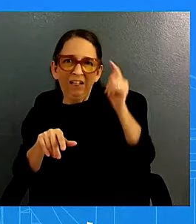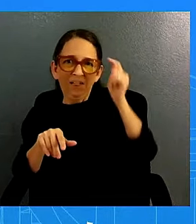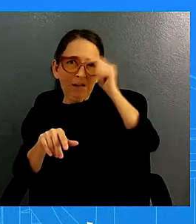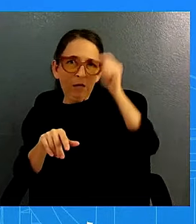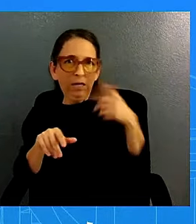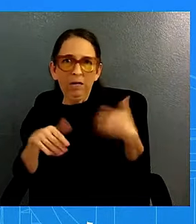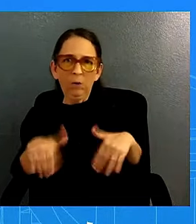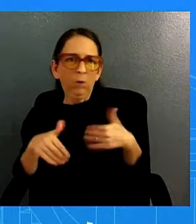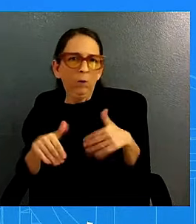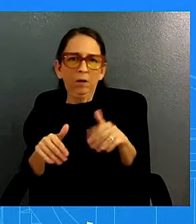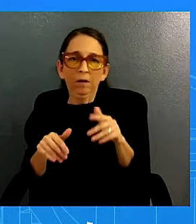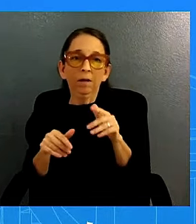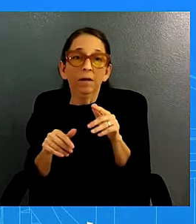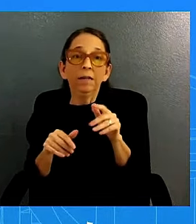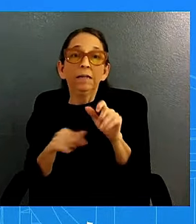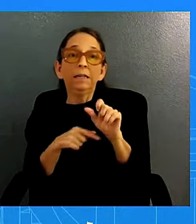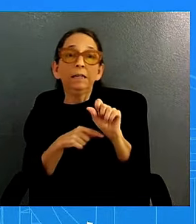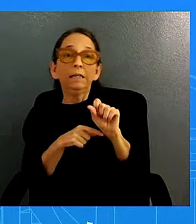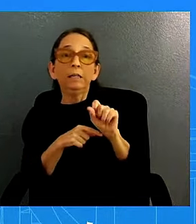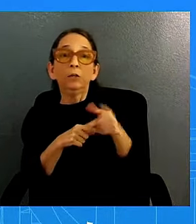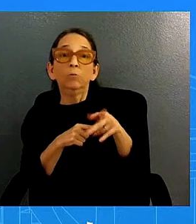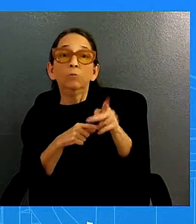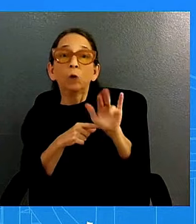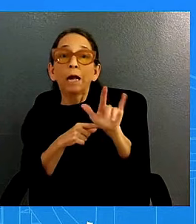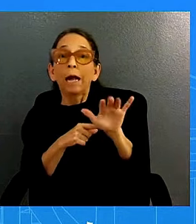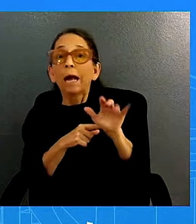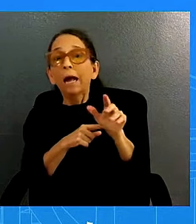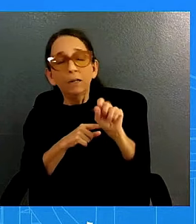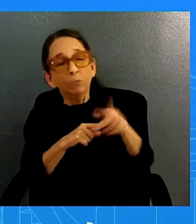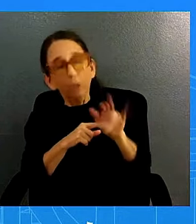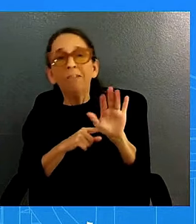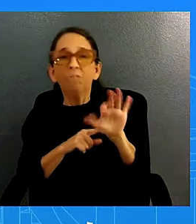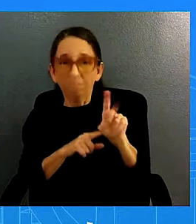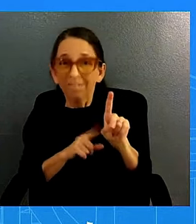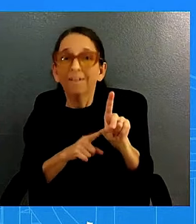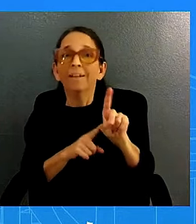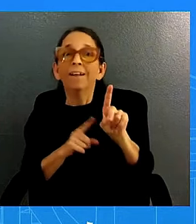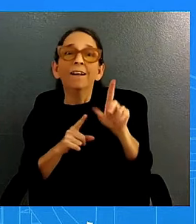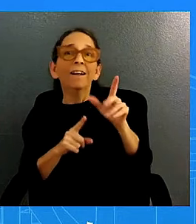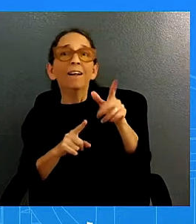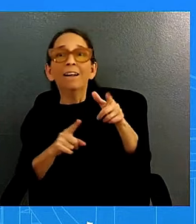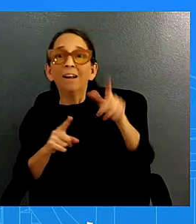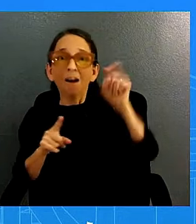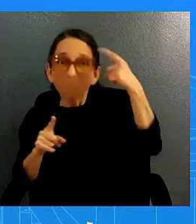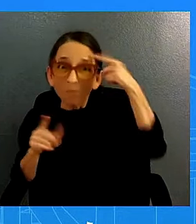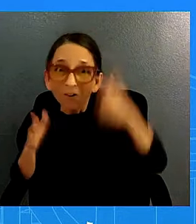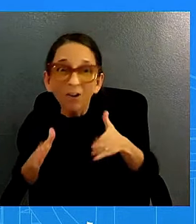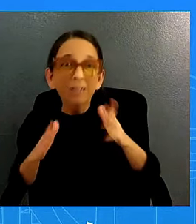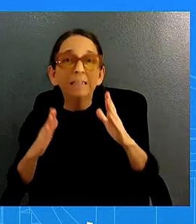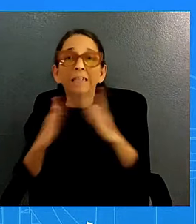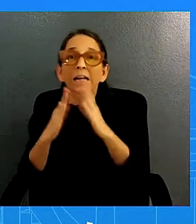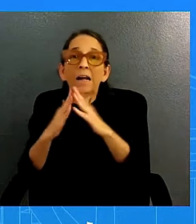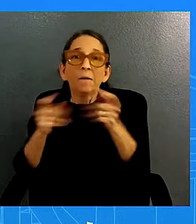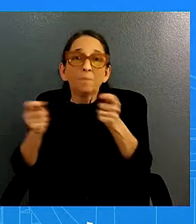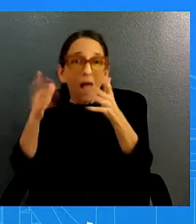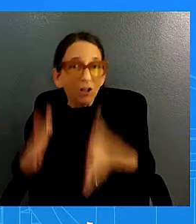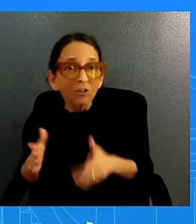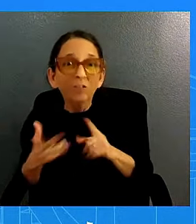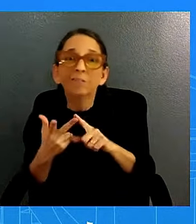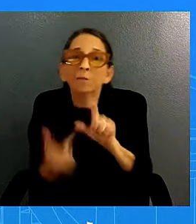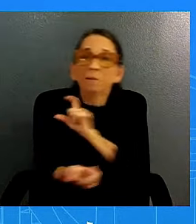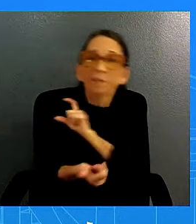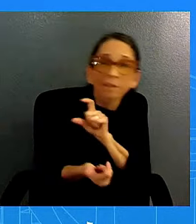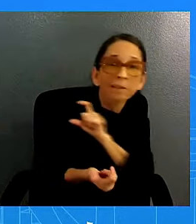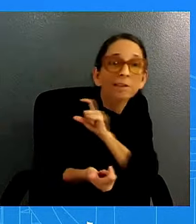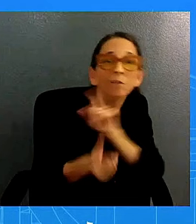the governor uh and the city manager the uh police department on the ground and to continue to